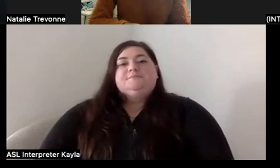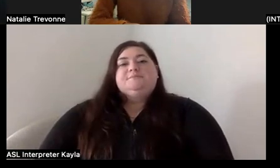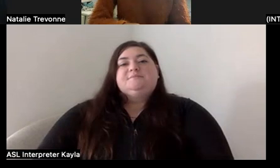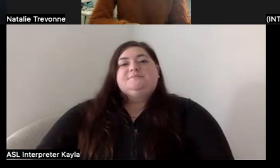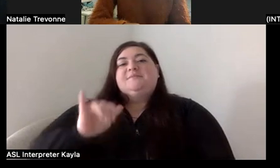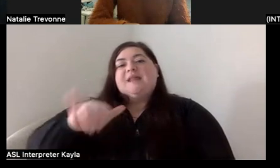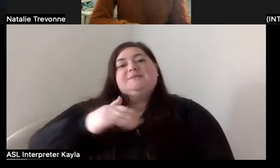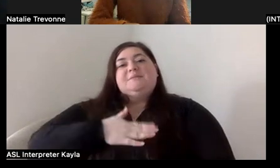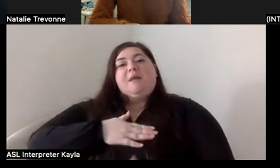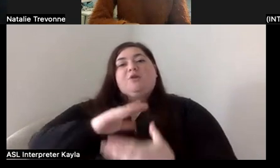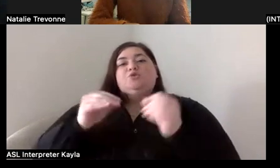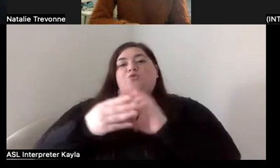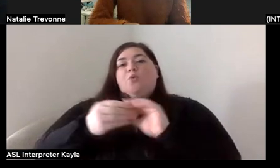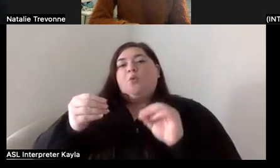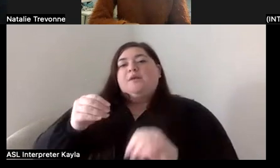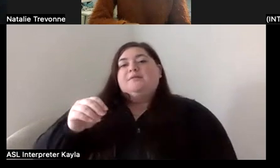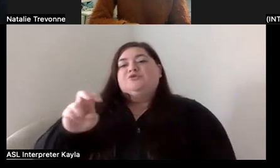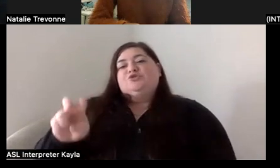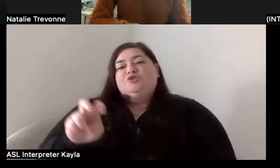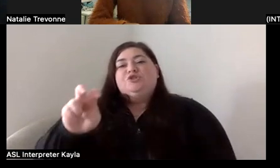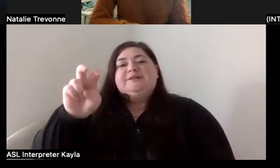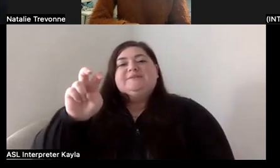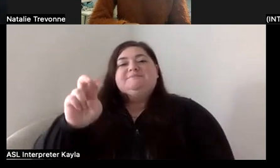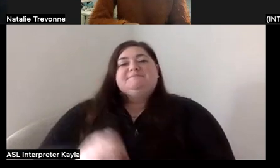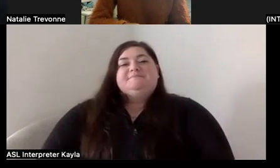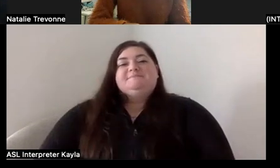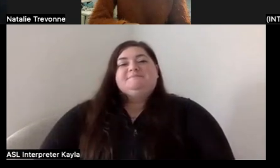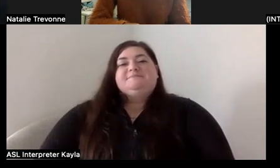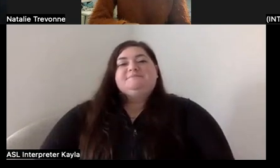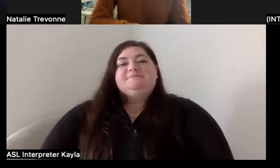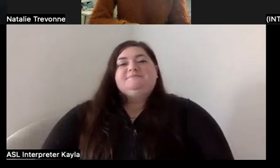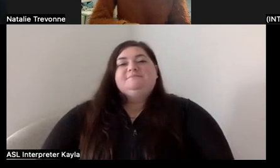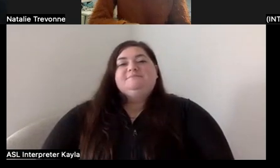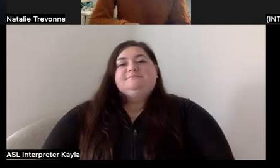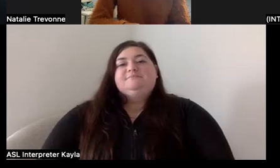kind of sideways and then went into when I got older.